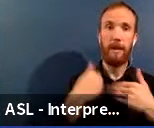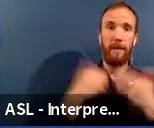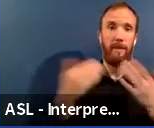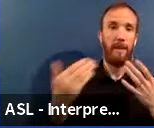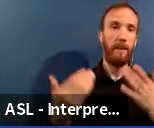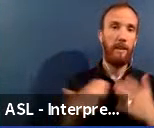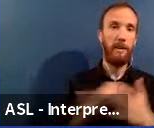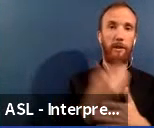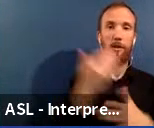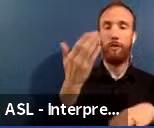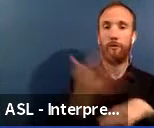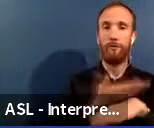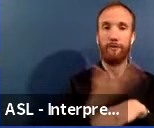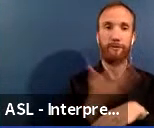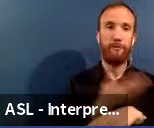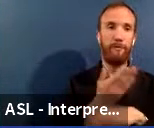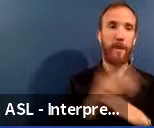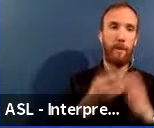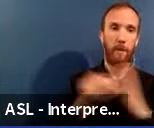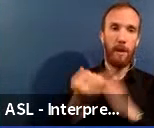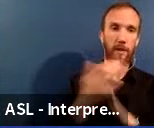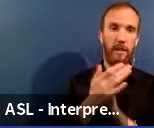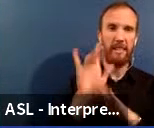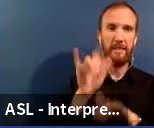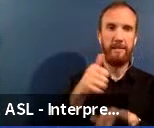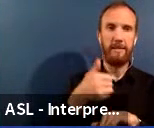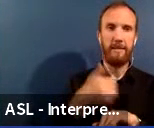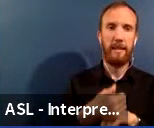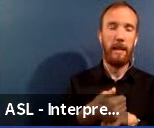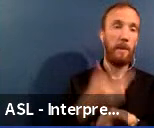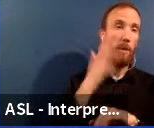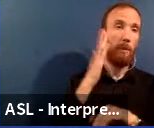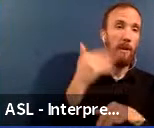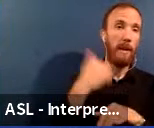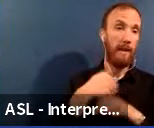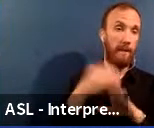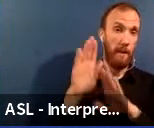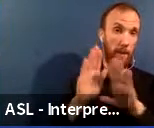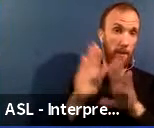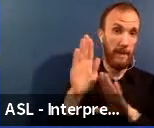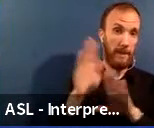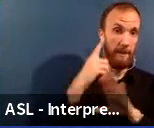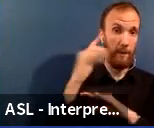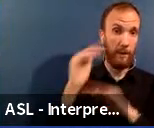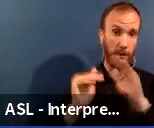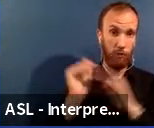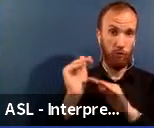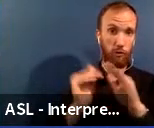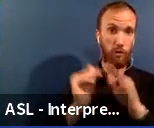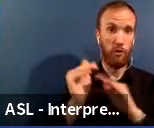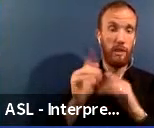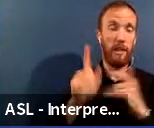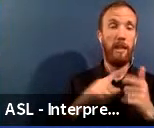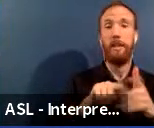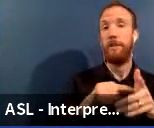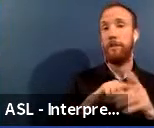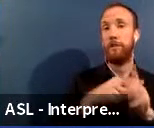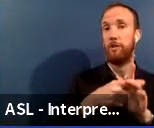renovation project. This project is scheduled to be bid out this fall with construction beginning in 2022.